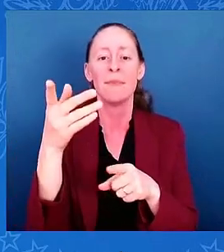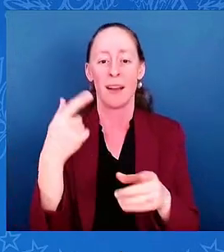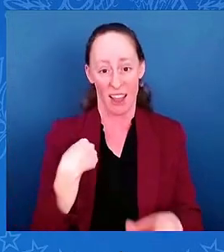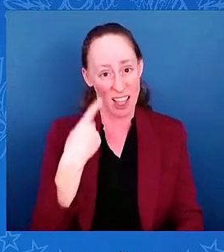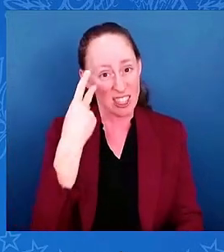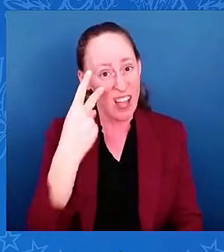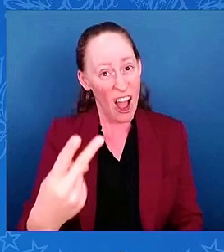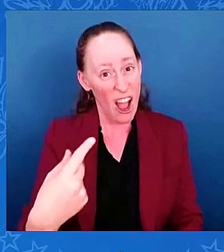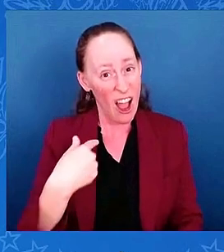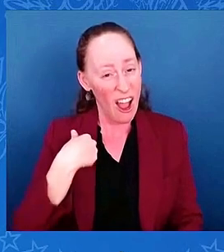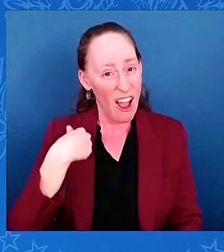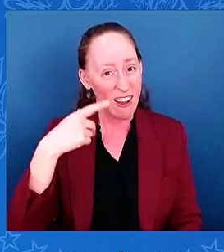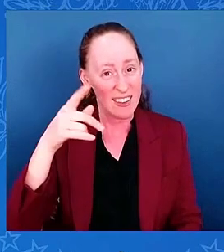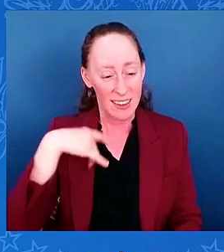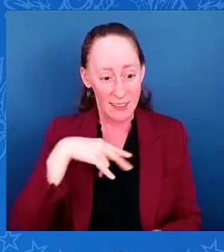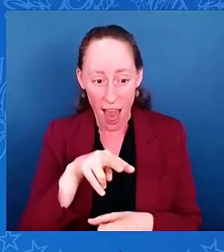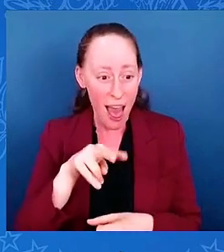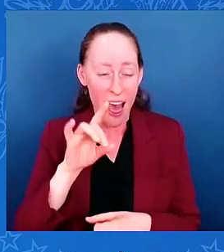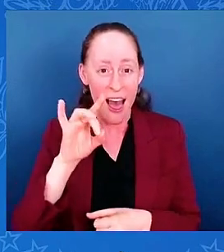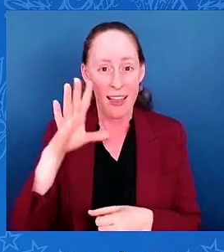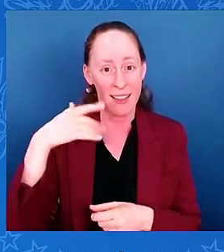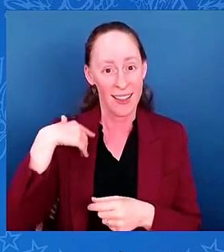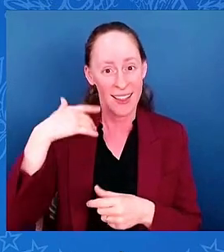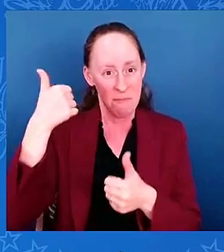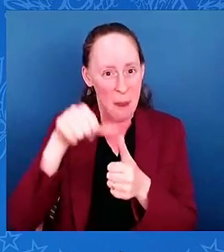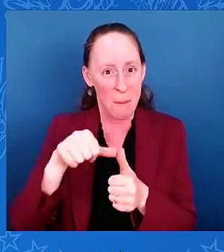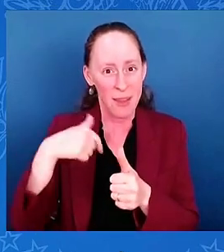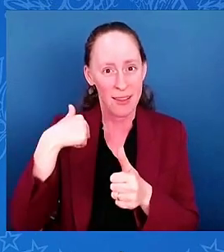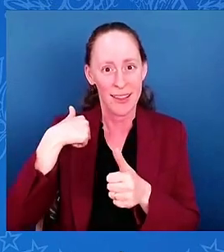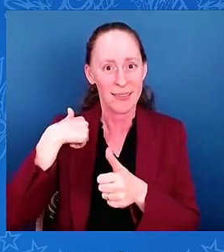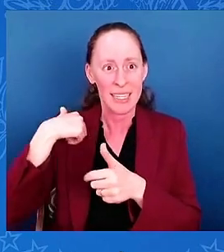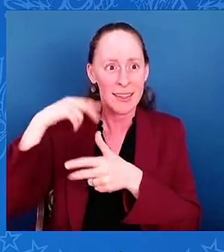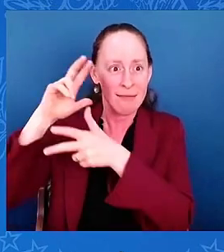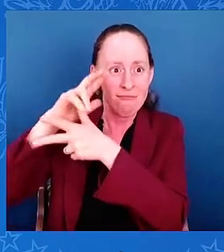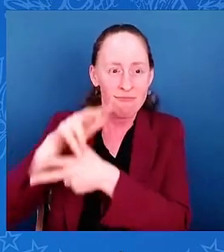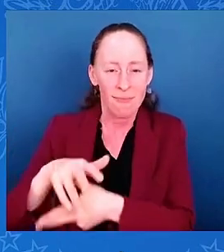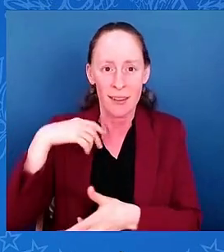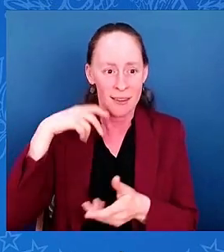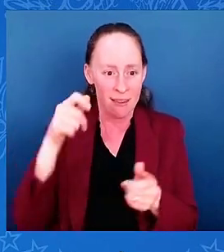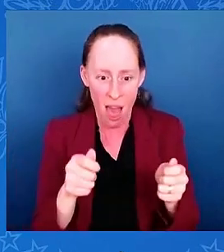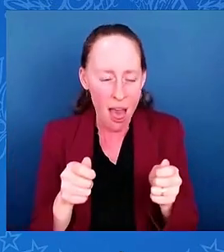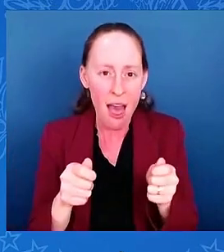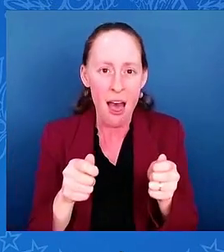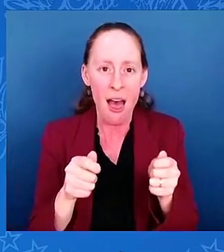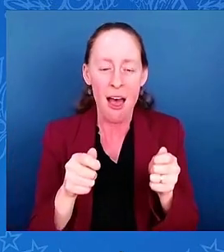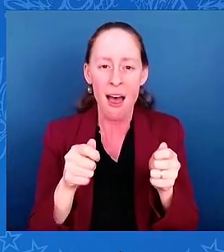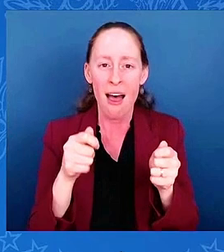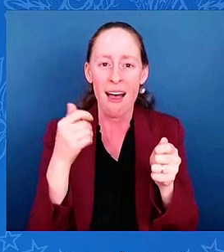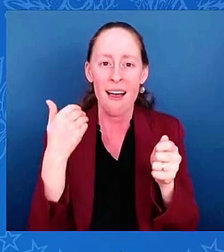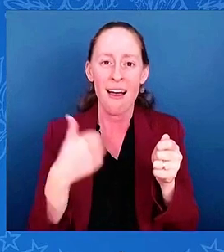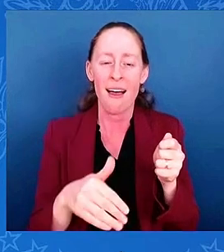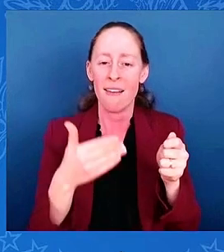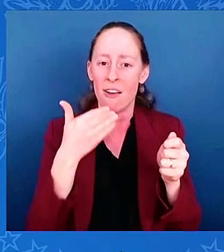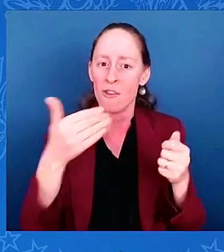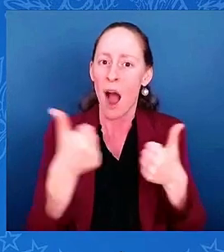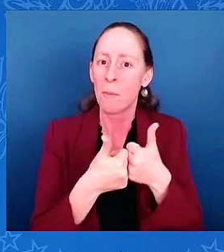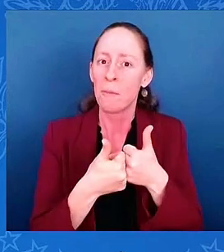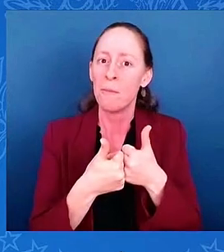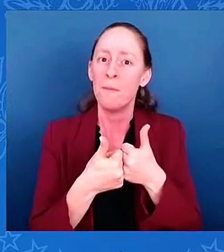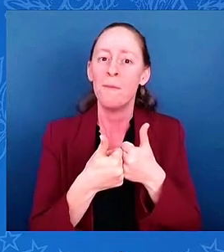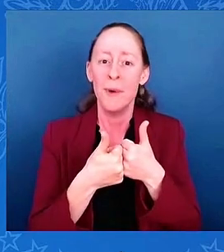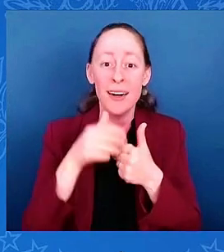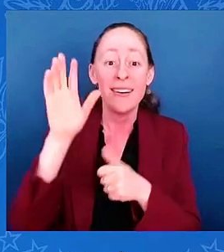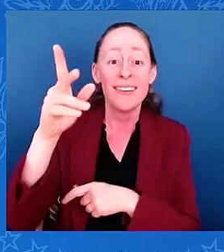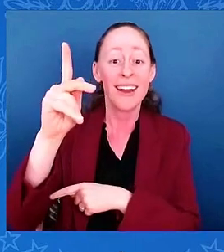coming back from overseas in the White House. But then, but just then, Kansas City was celebrating your incredible win.